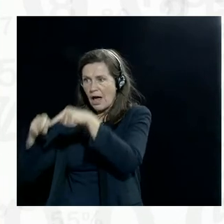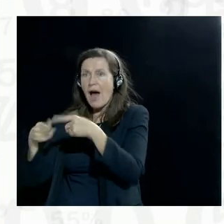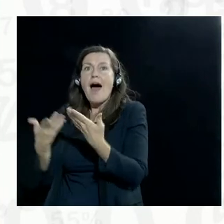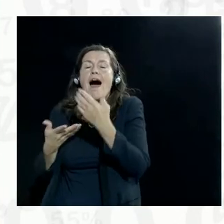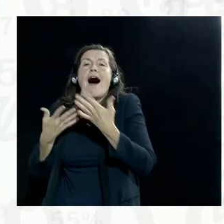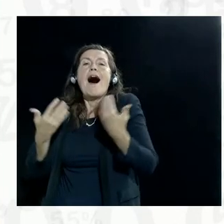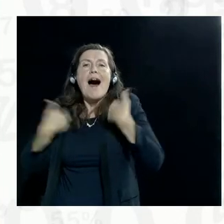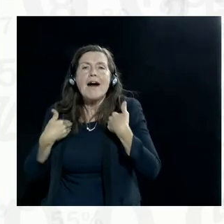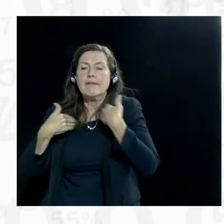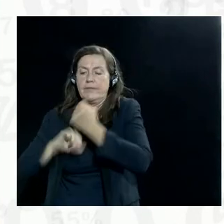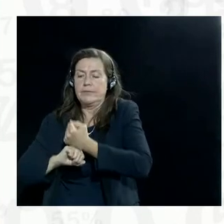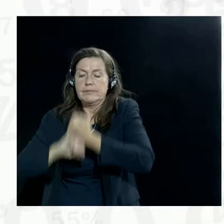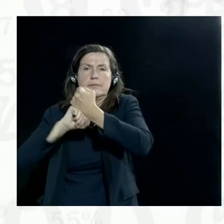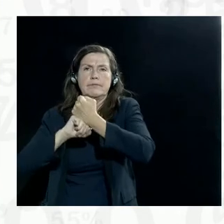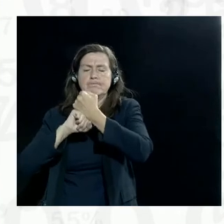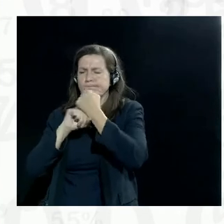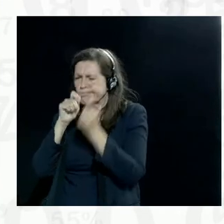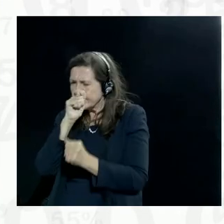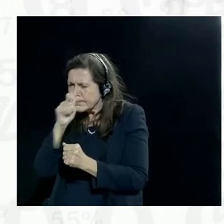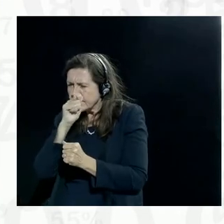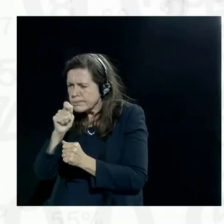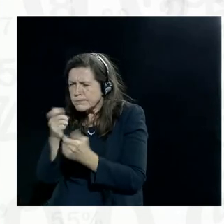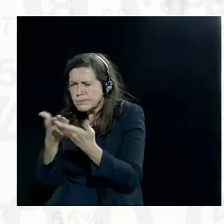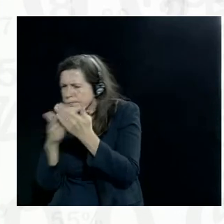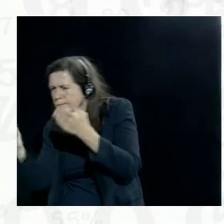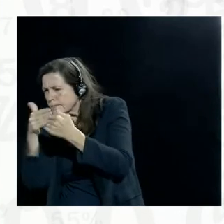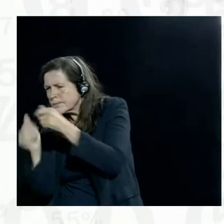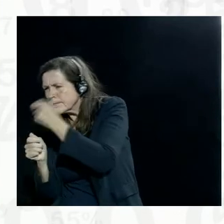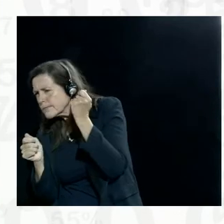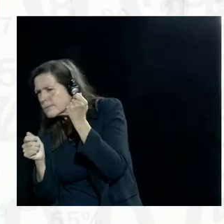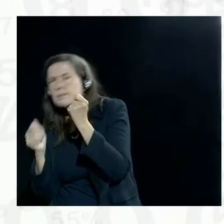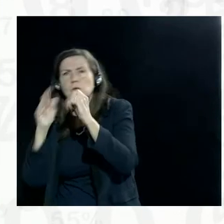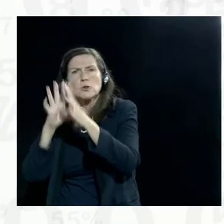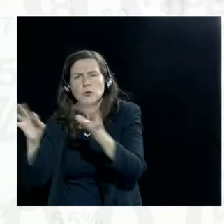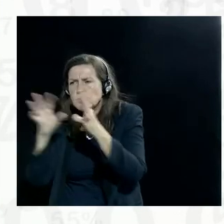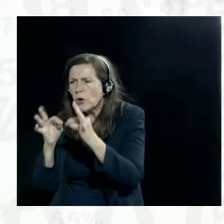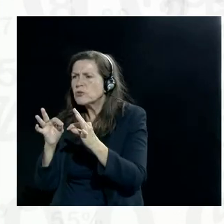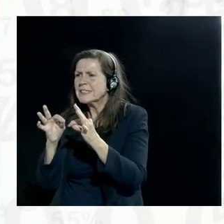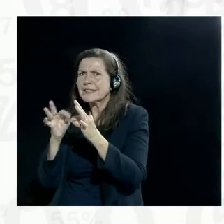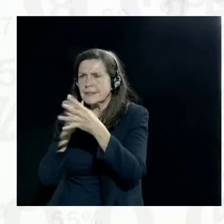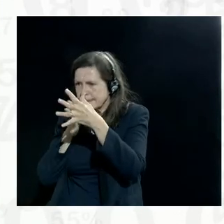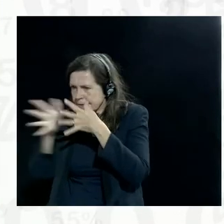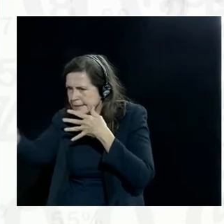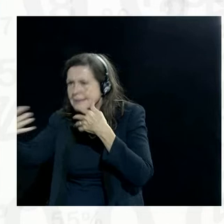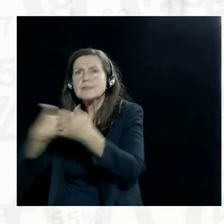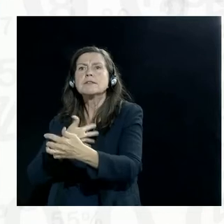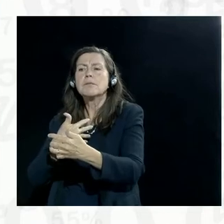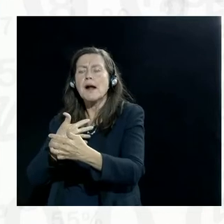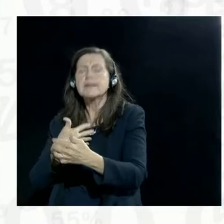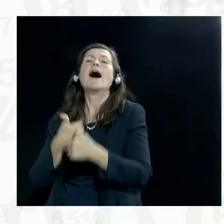what comes to quality and privacy as well as transparency. And that's what we'll discuss right now.